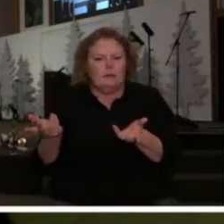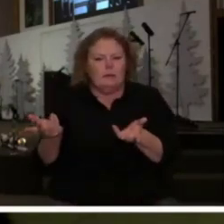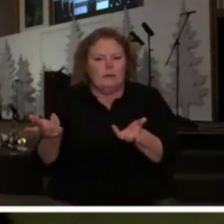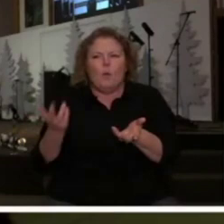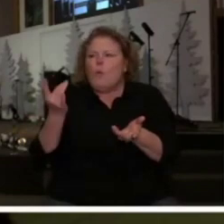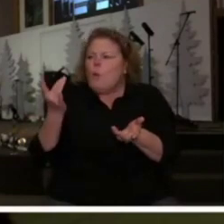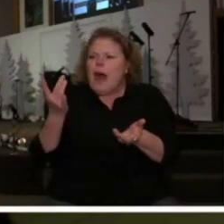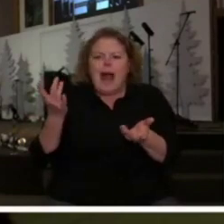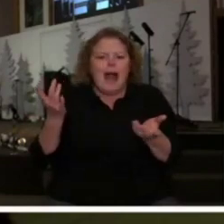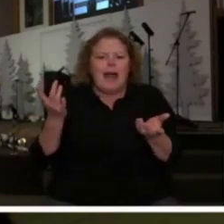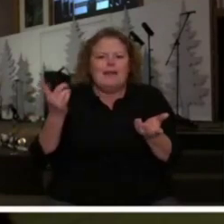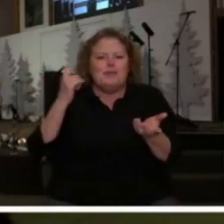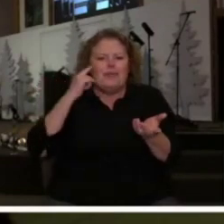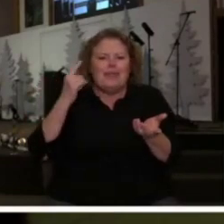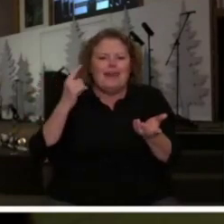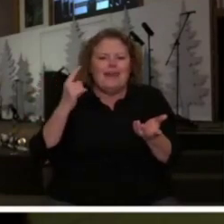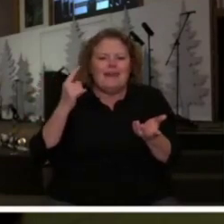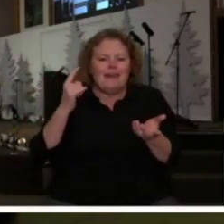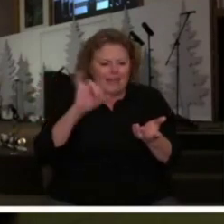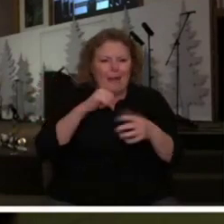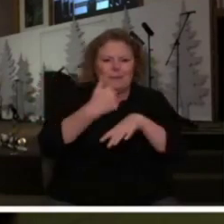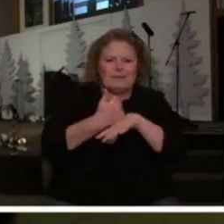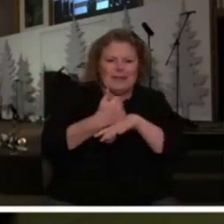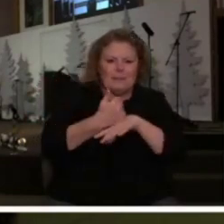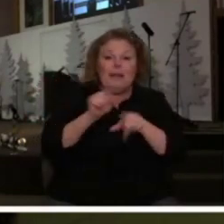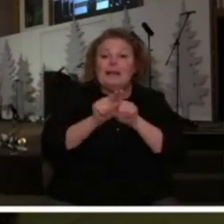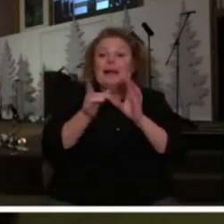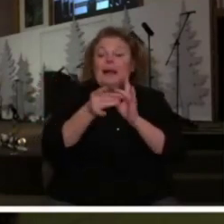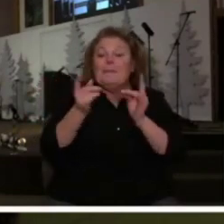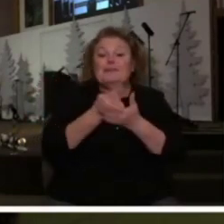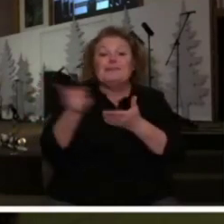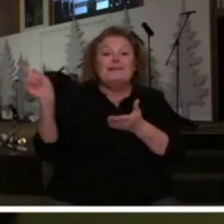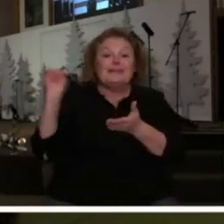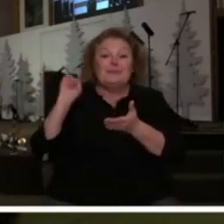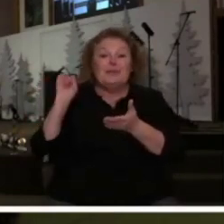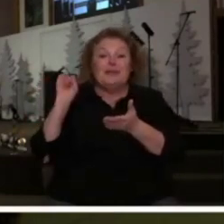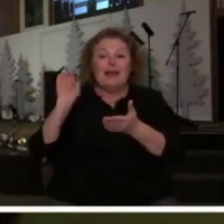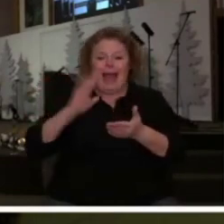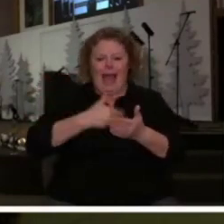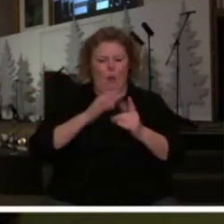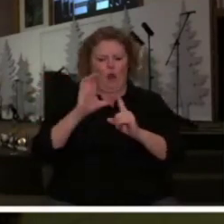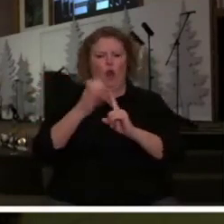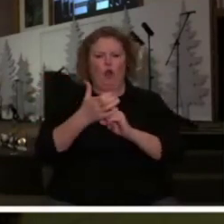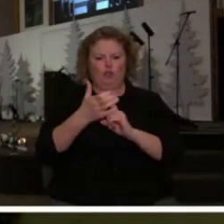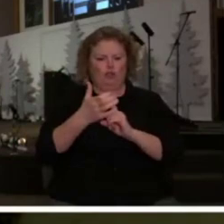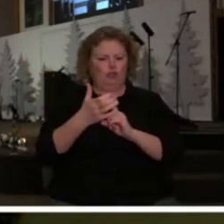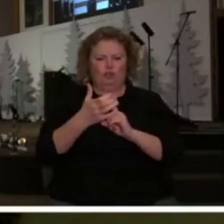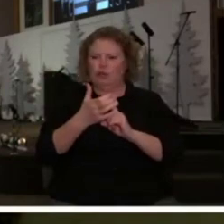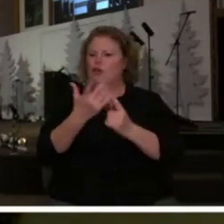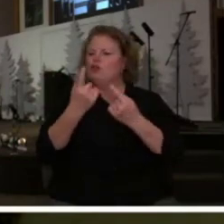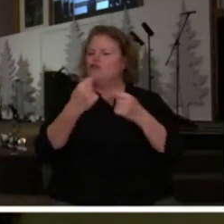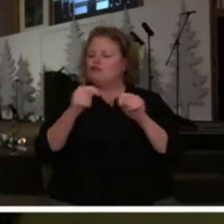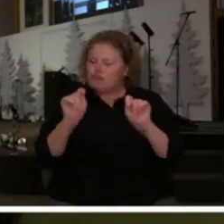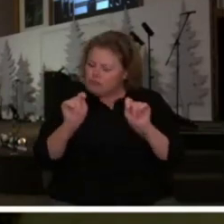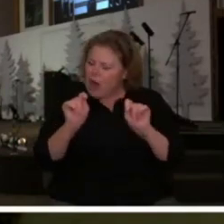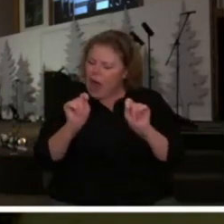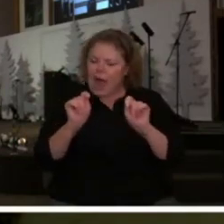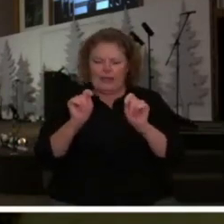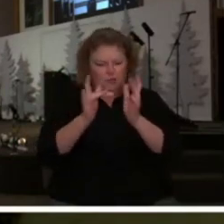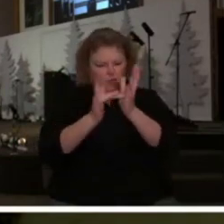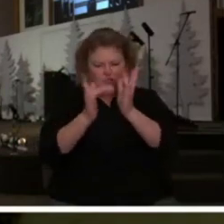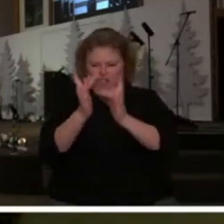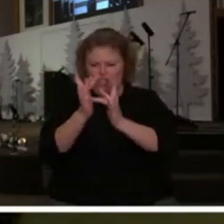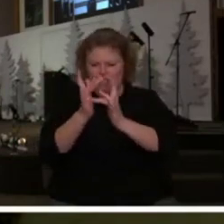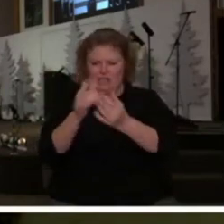why do you think as I stated last week that our culture is doing everything it can do to take Jesus